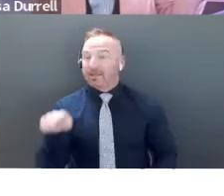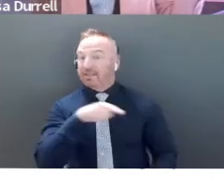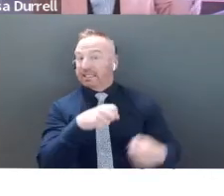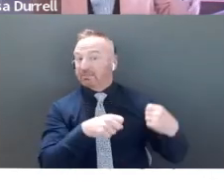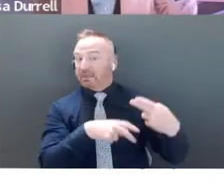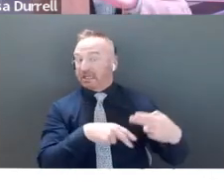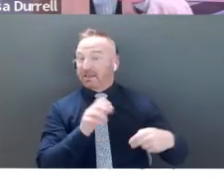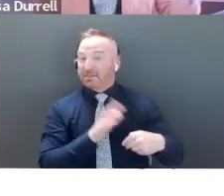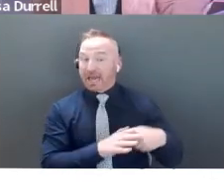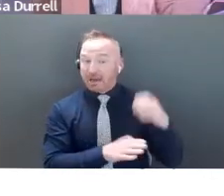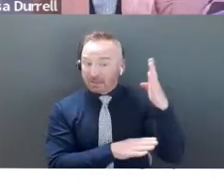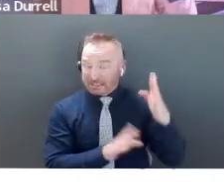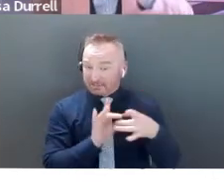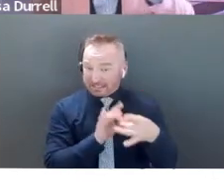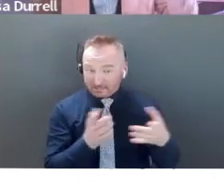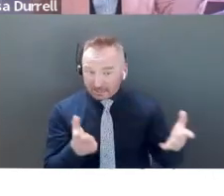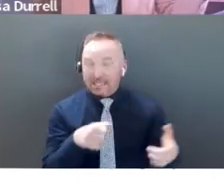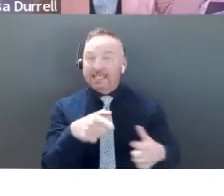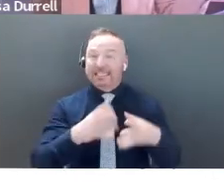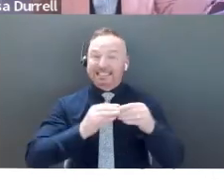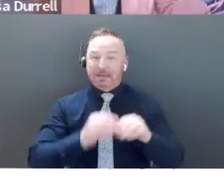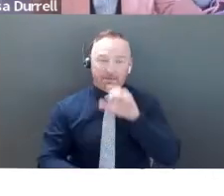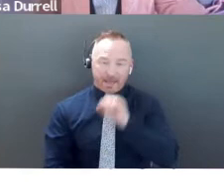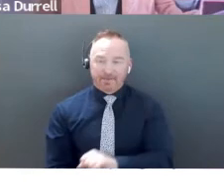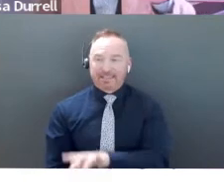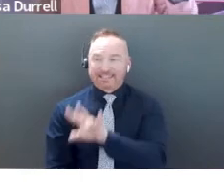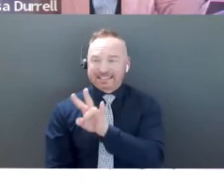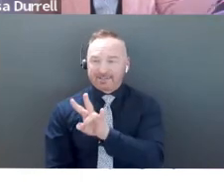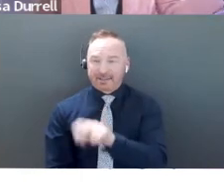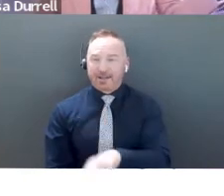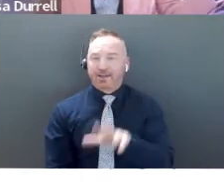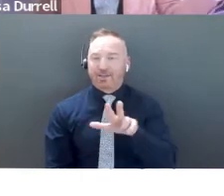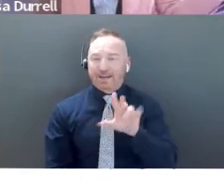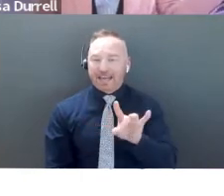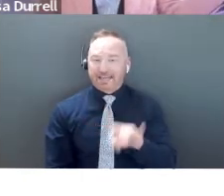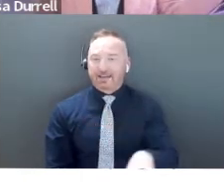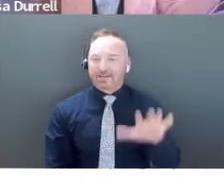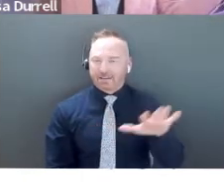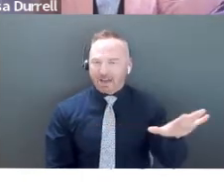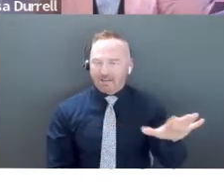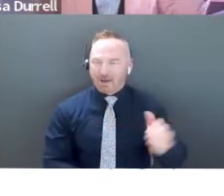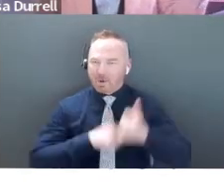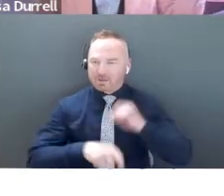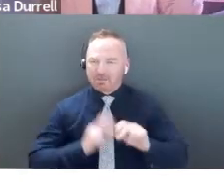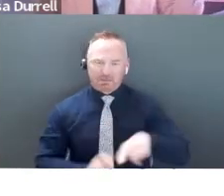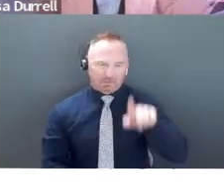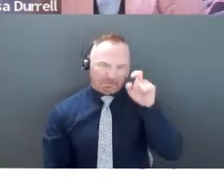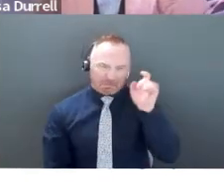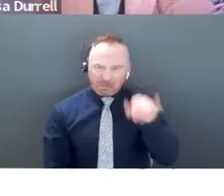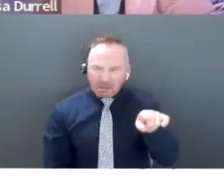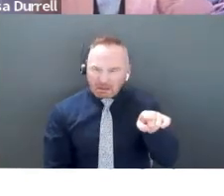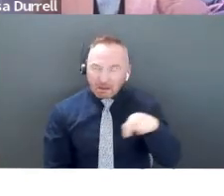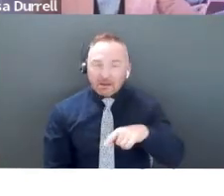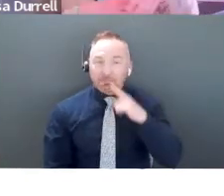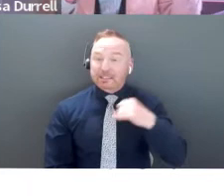the presentation around it. Like I love to play with these numbers, 7, 38, 55. Most people are like, what does this mean? Well, when